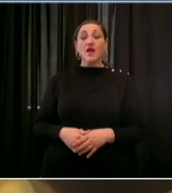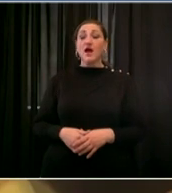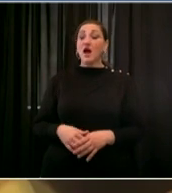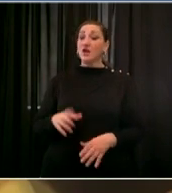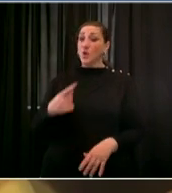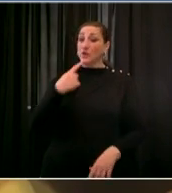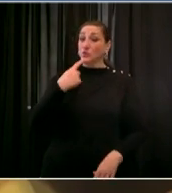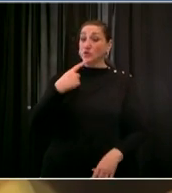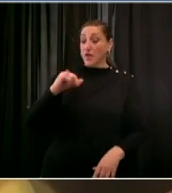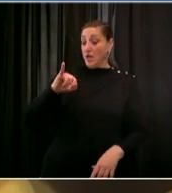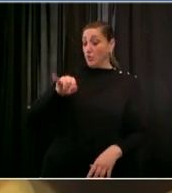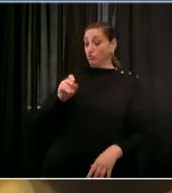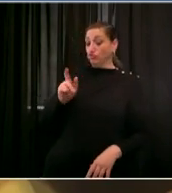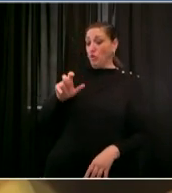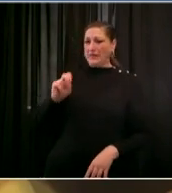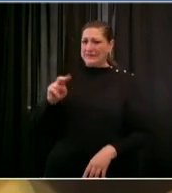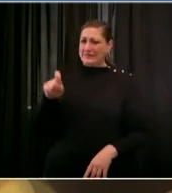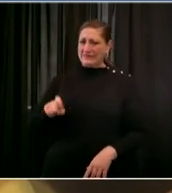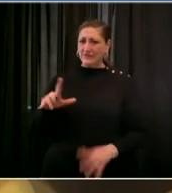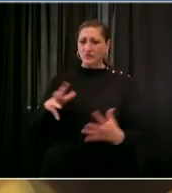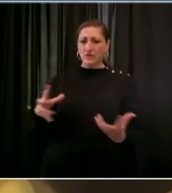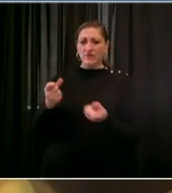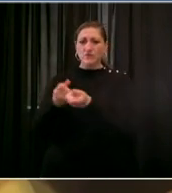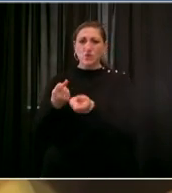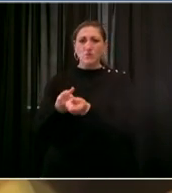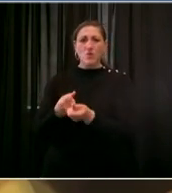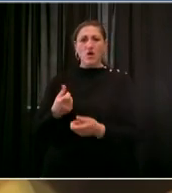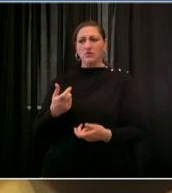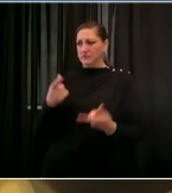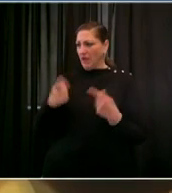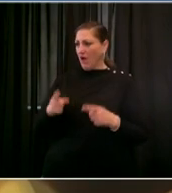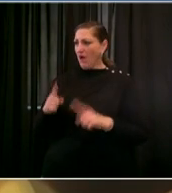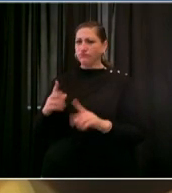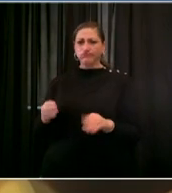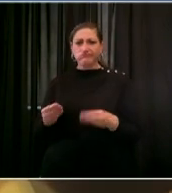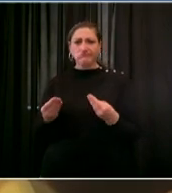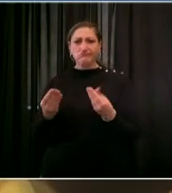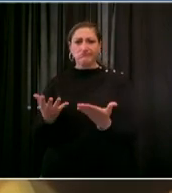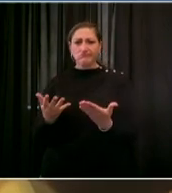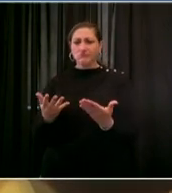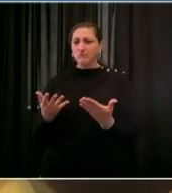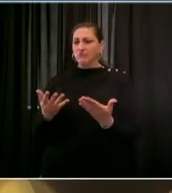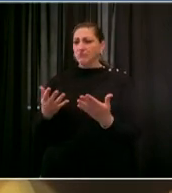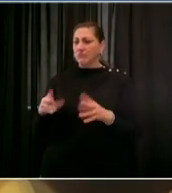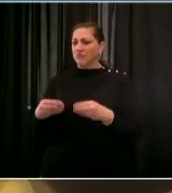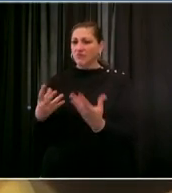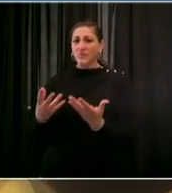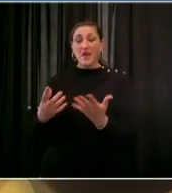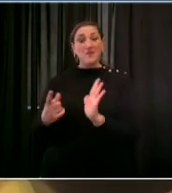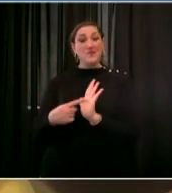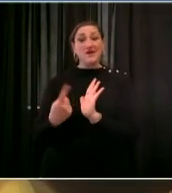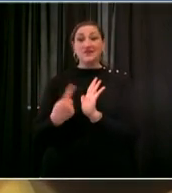support he needed but the tragic reality of severe mental illness is that some who